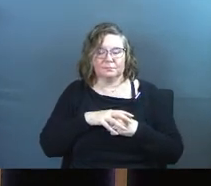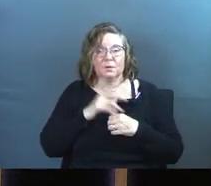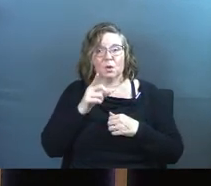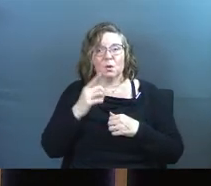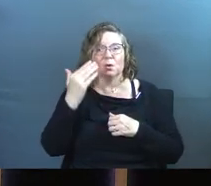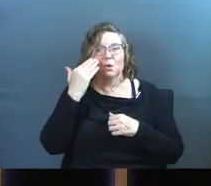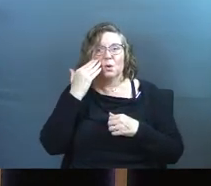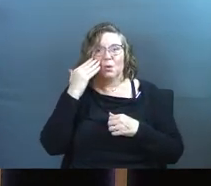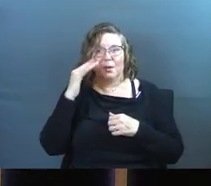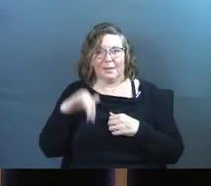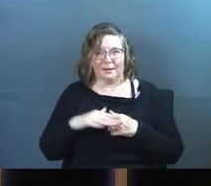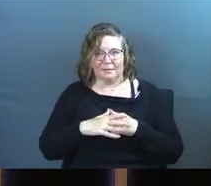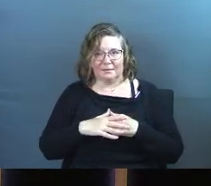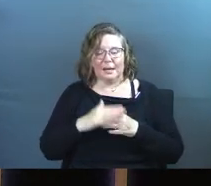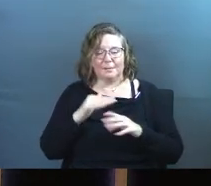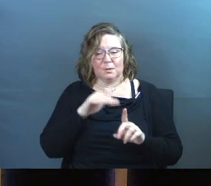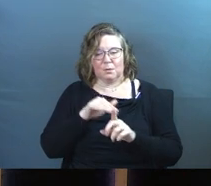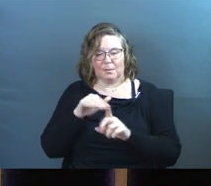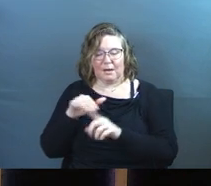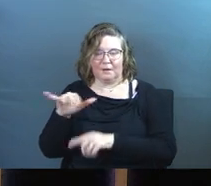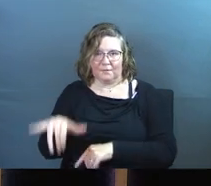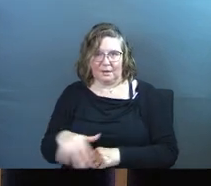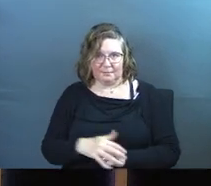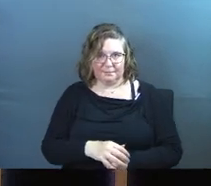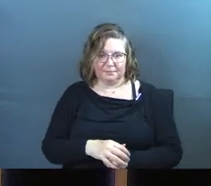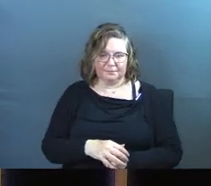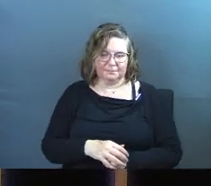So that you would know that. And be reminded of that.